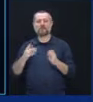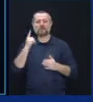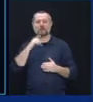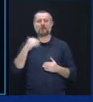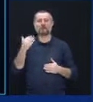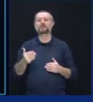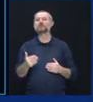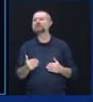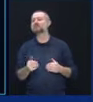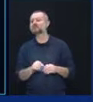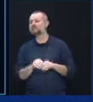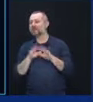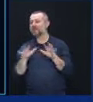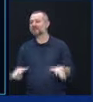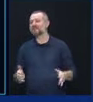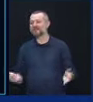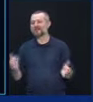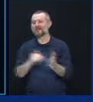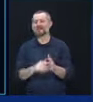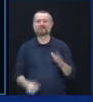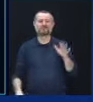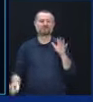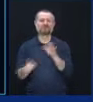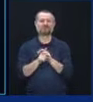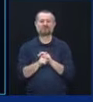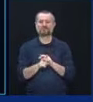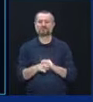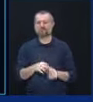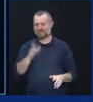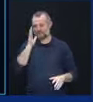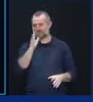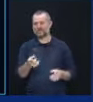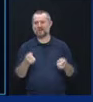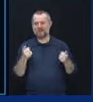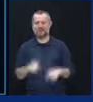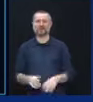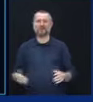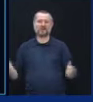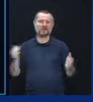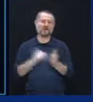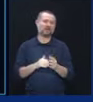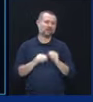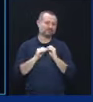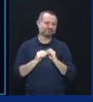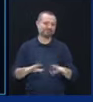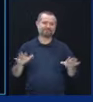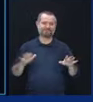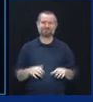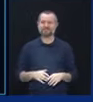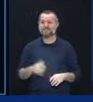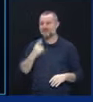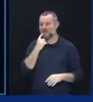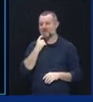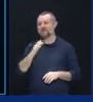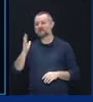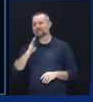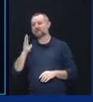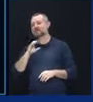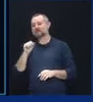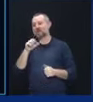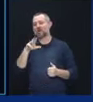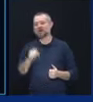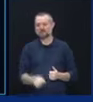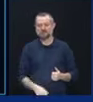friends, there will be another pandemic. There was SARS. There was MERS.